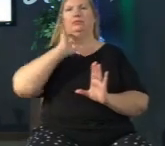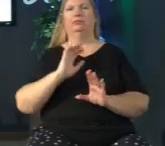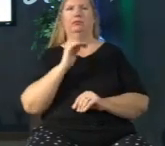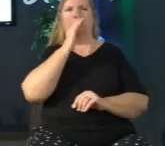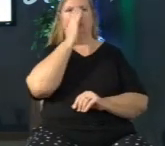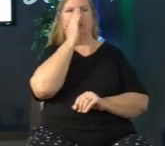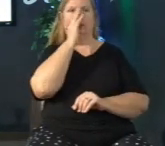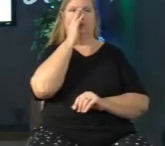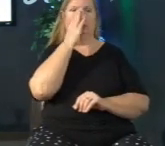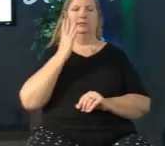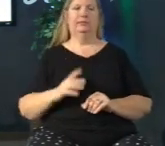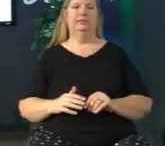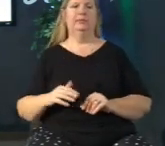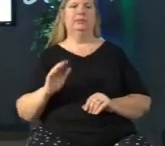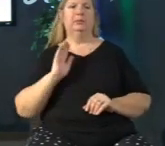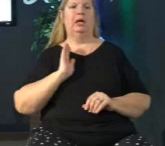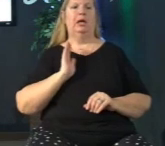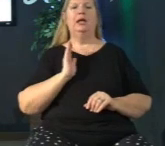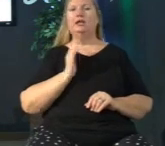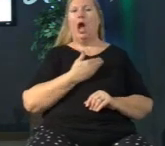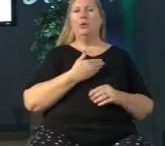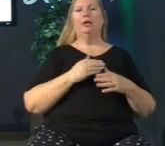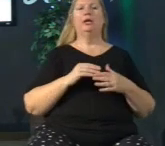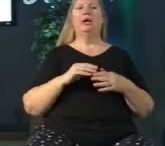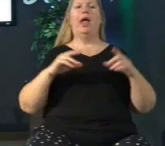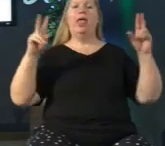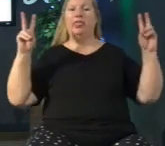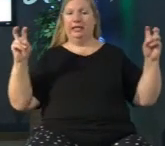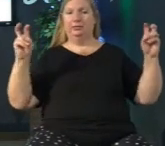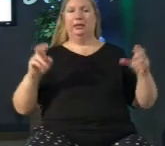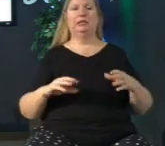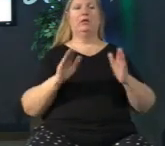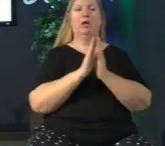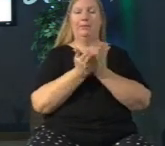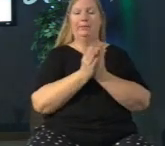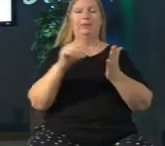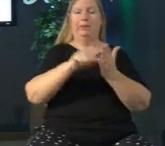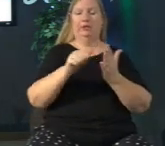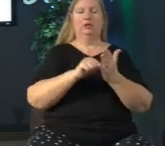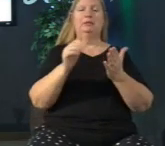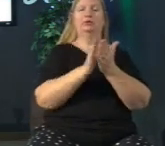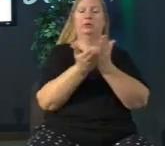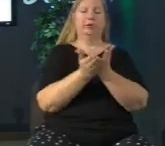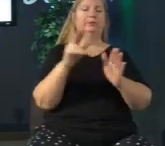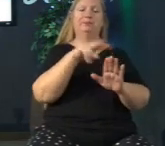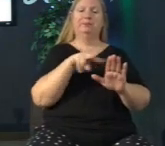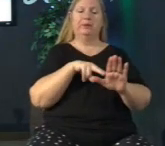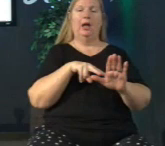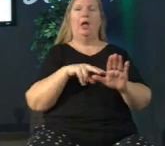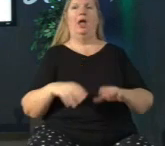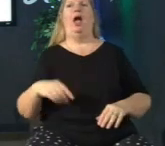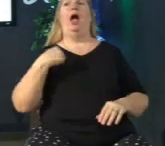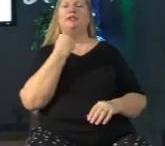our overarching theme is on the cover of your bulletin it comes from john chapter 14 verse 12 i tell you the truth anyone